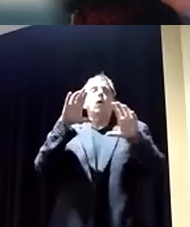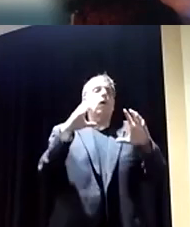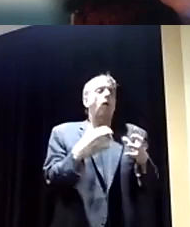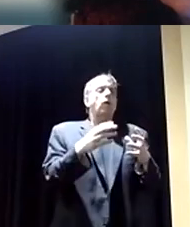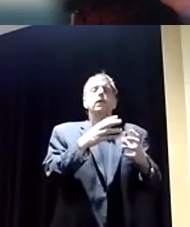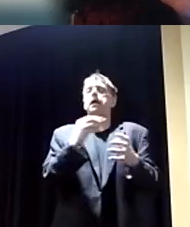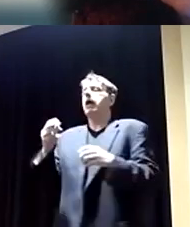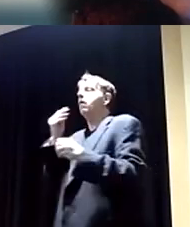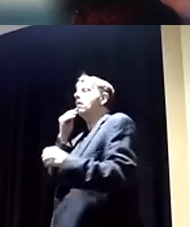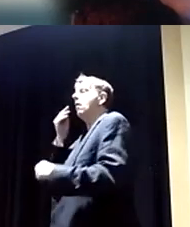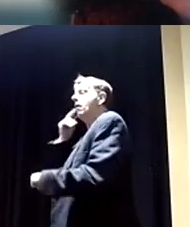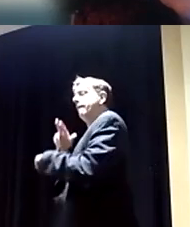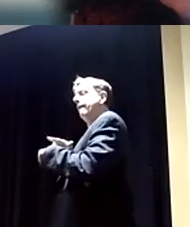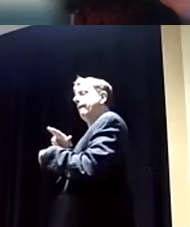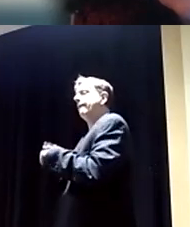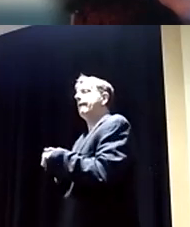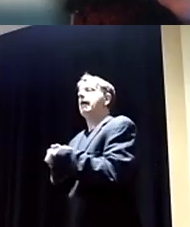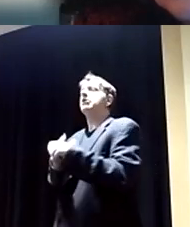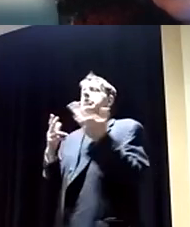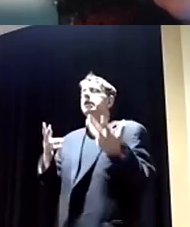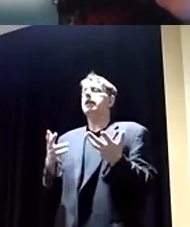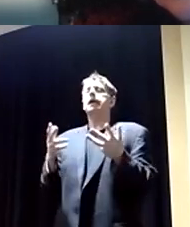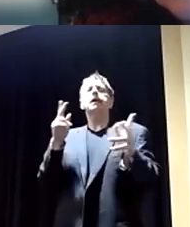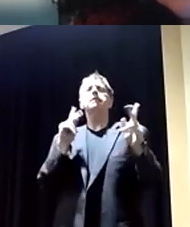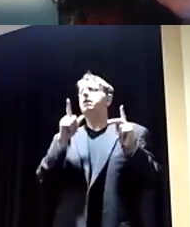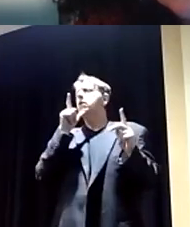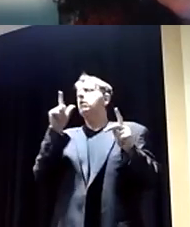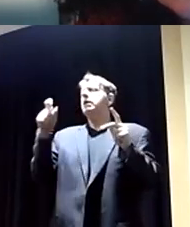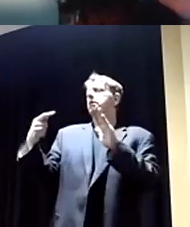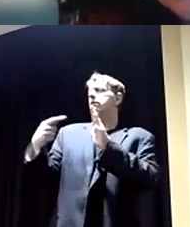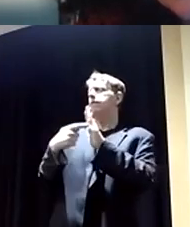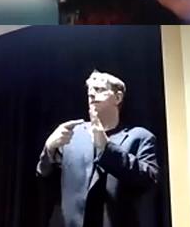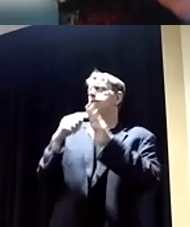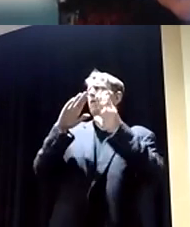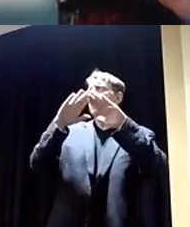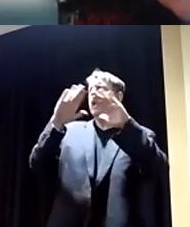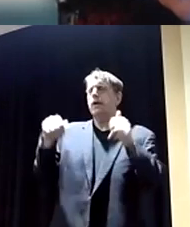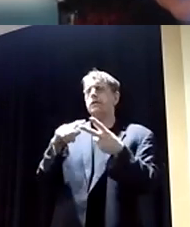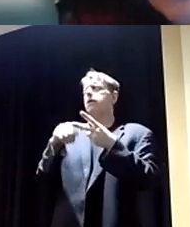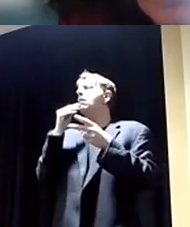nationally to close the gap between empty and affordable housing and the homeless?